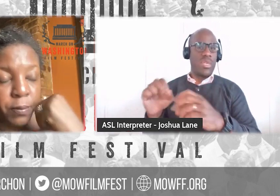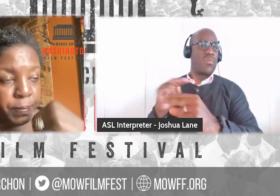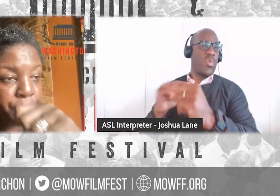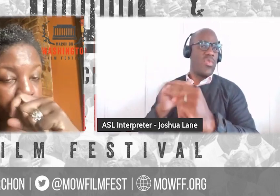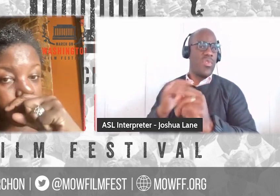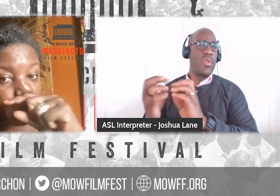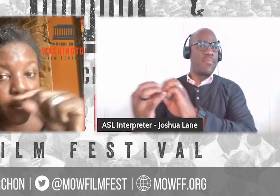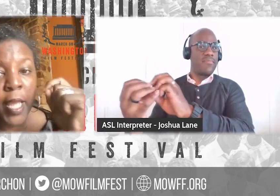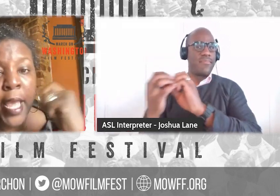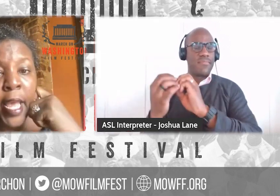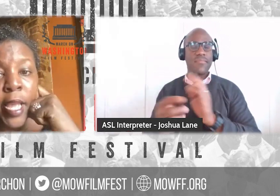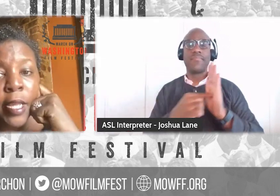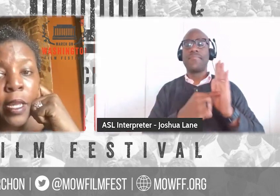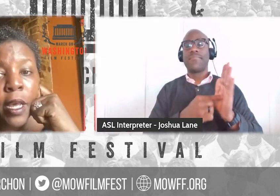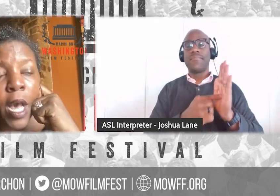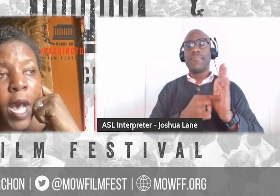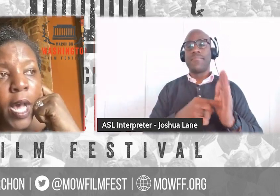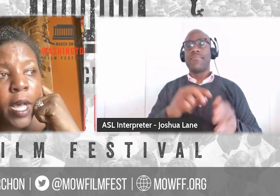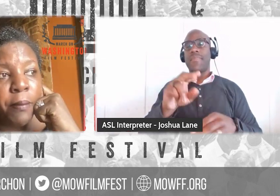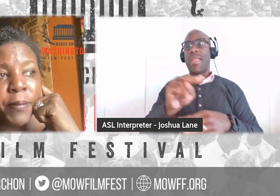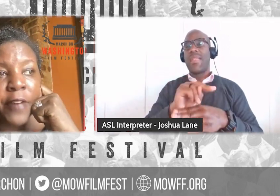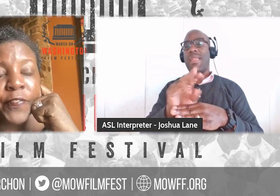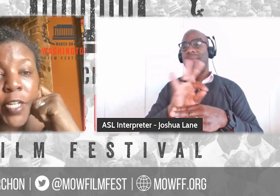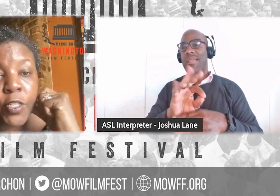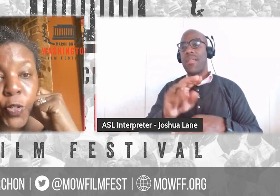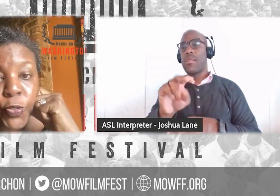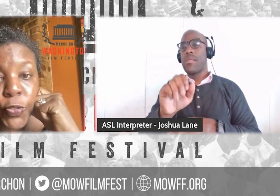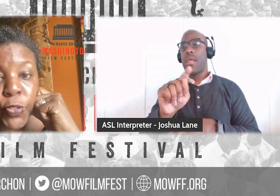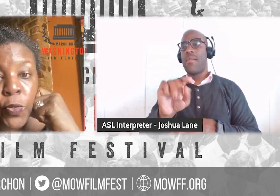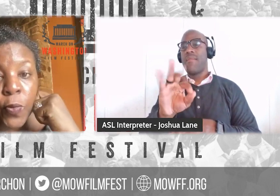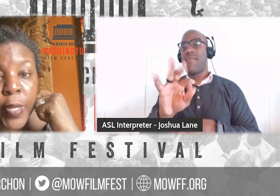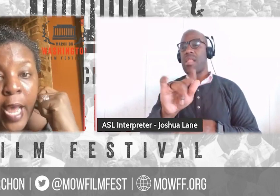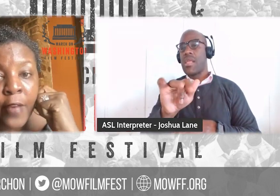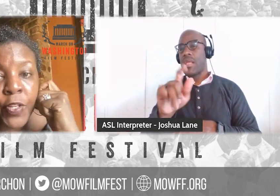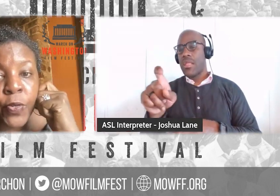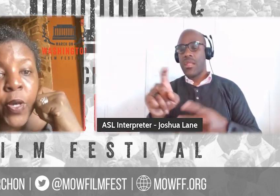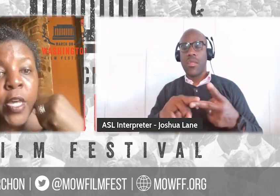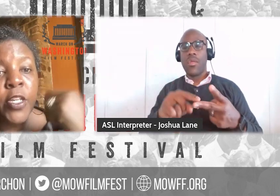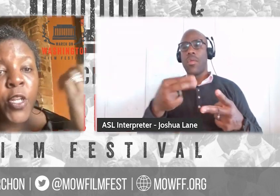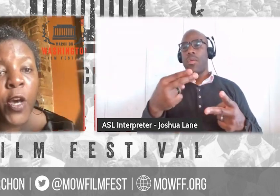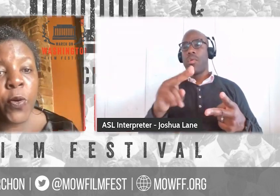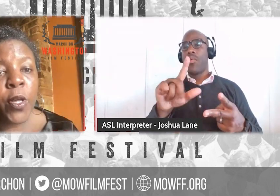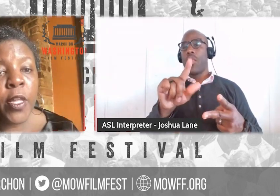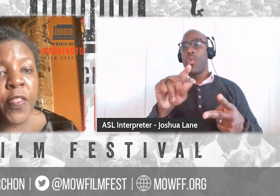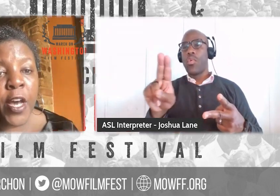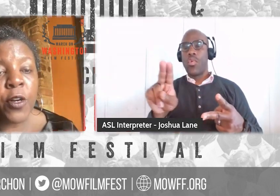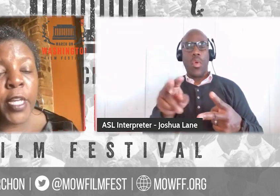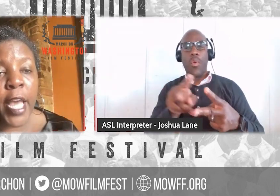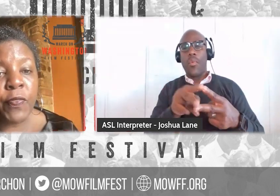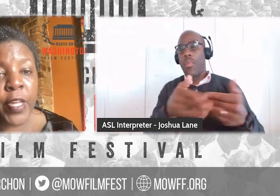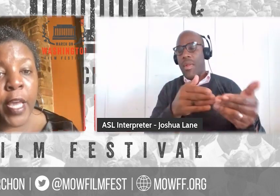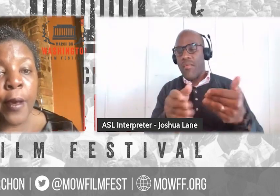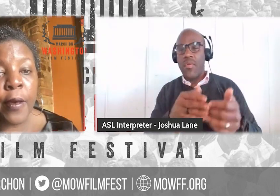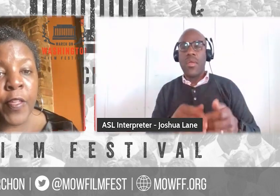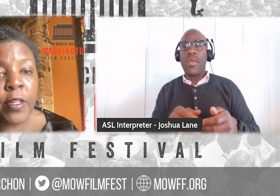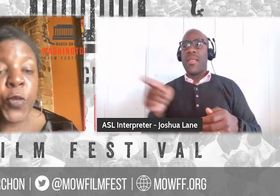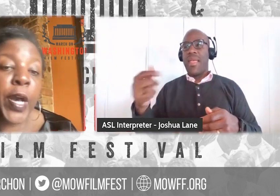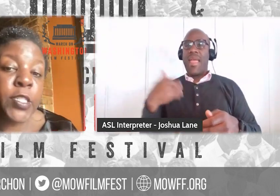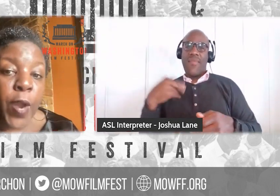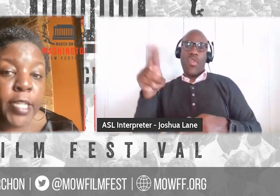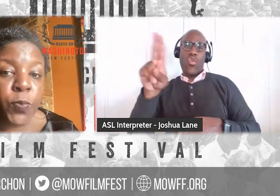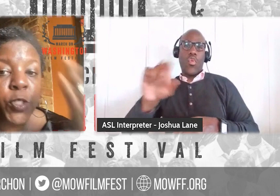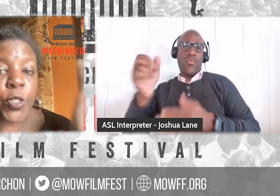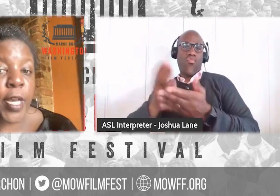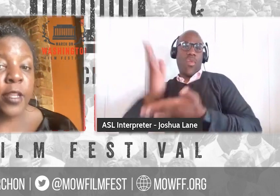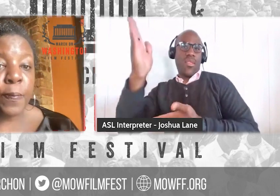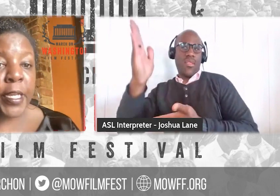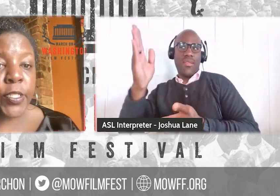if it's a Netflix or Hulu or what have you, you know, they'll get the U